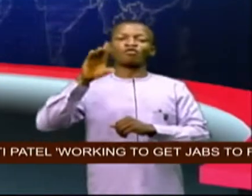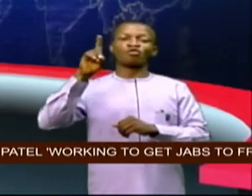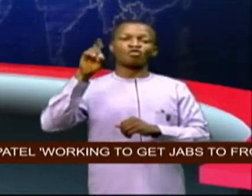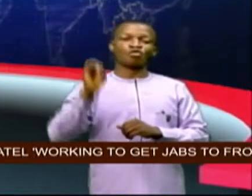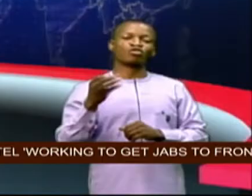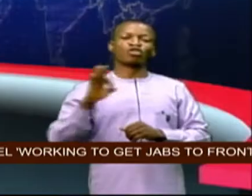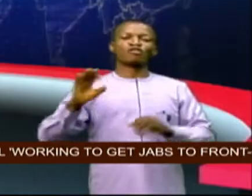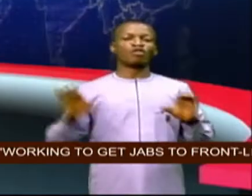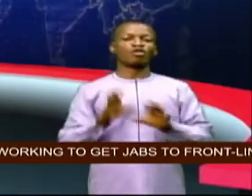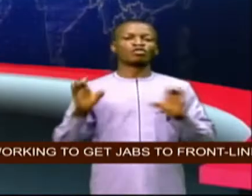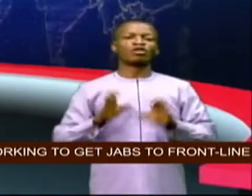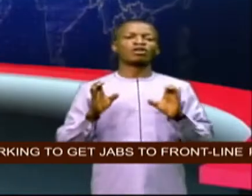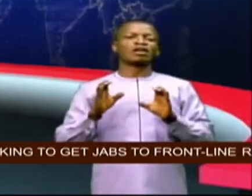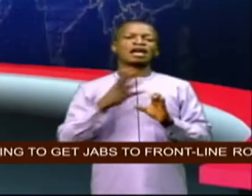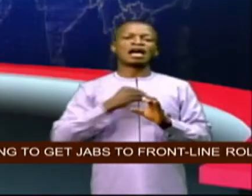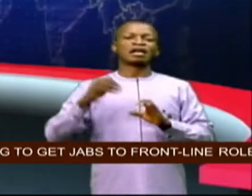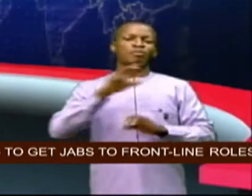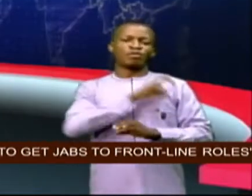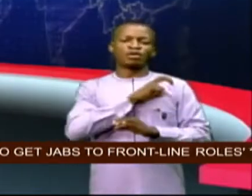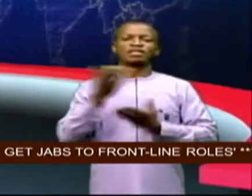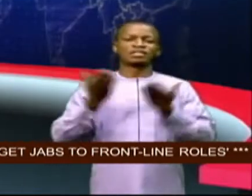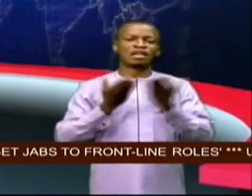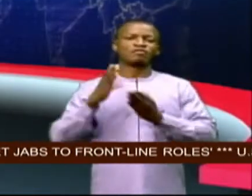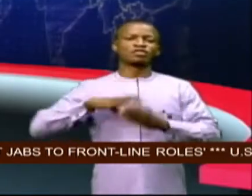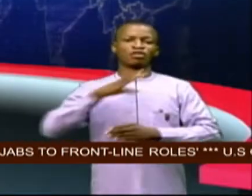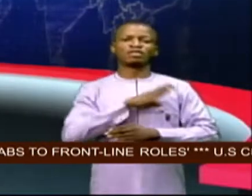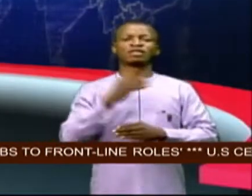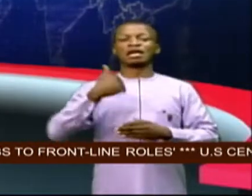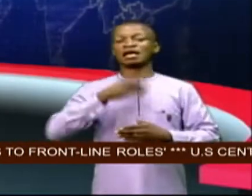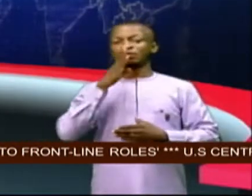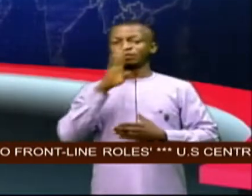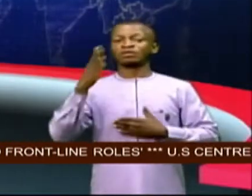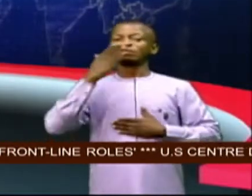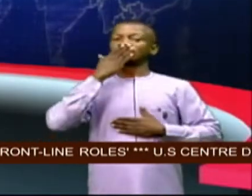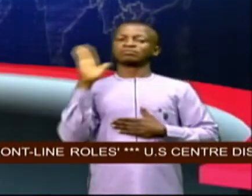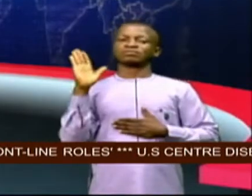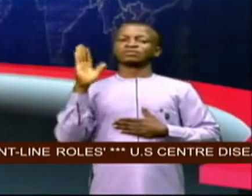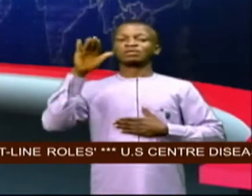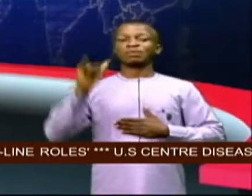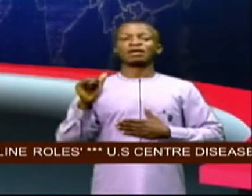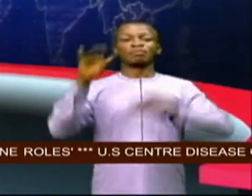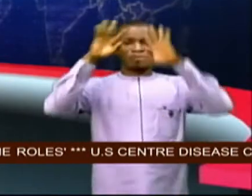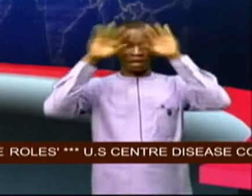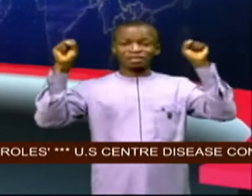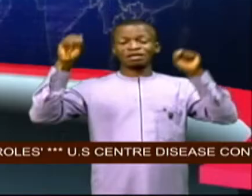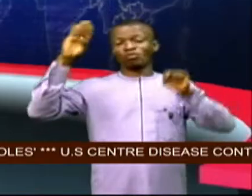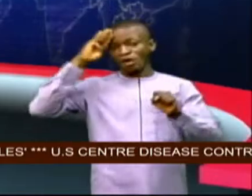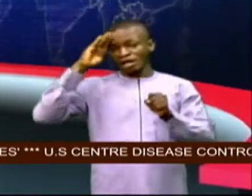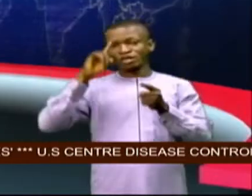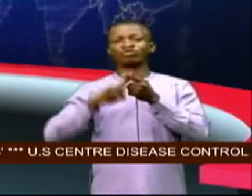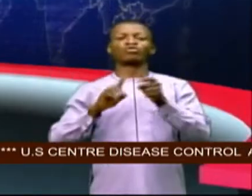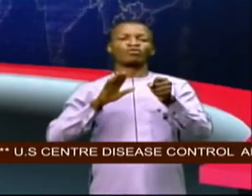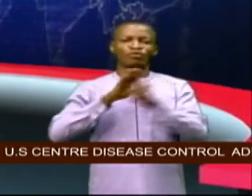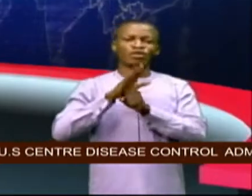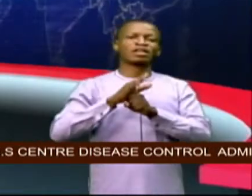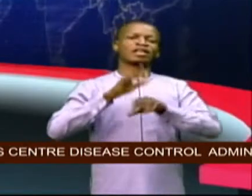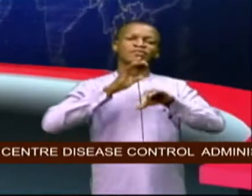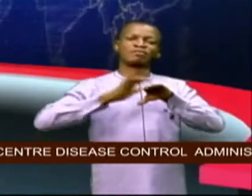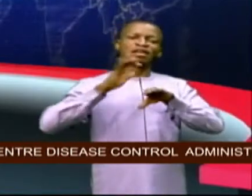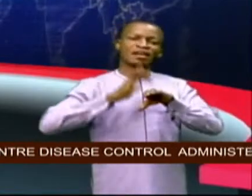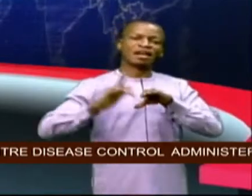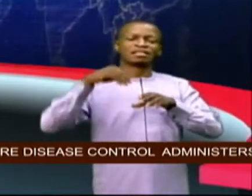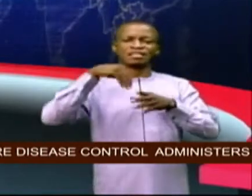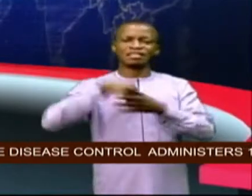police service commission have been sworn in by president muhammadu buhari to fill existing vacancies in the critical